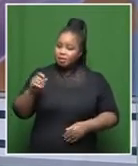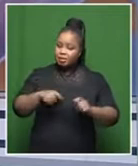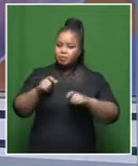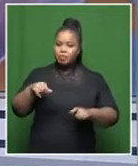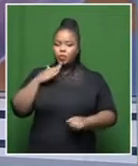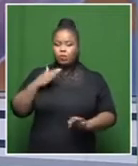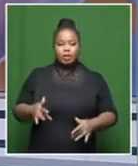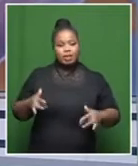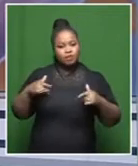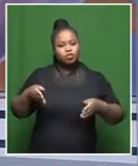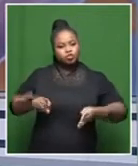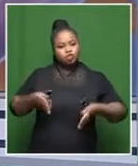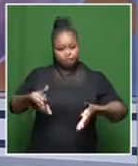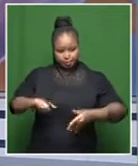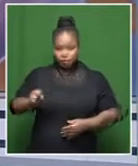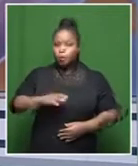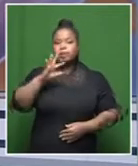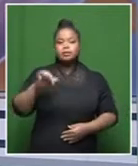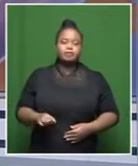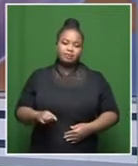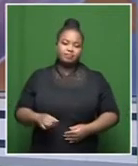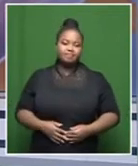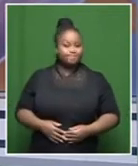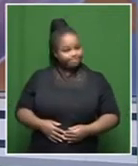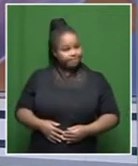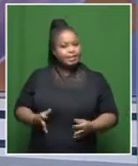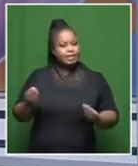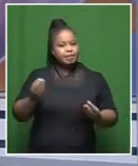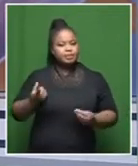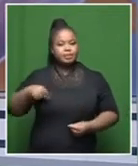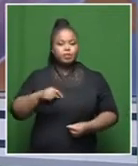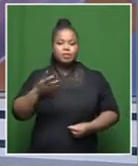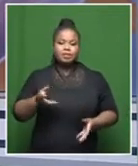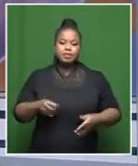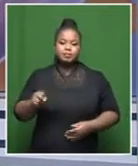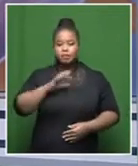homeless in South Africa. That's the current figure that we have in South Africa. Take a short time.